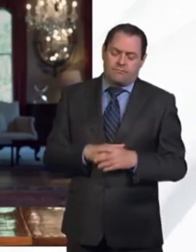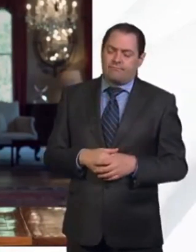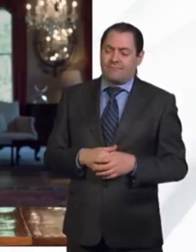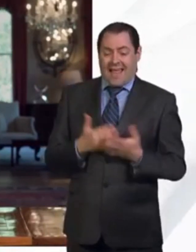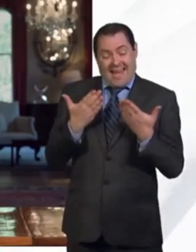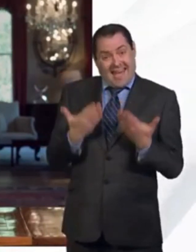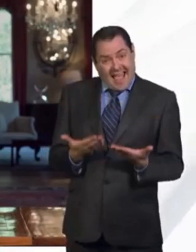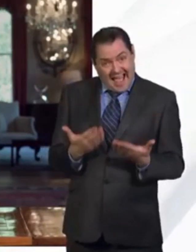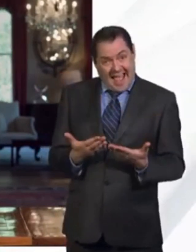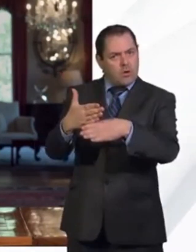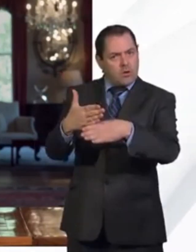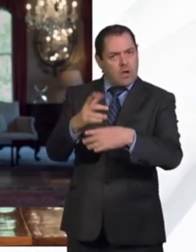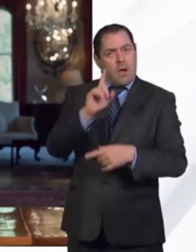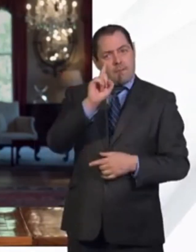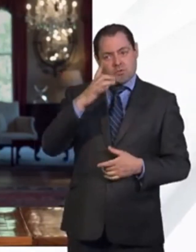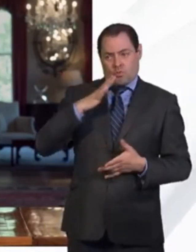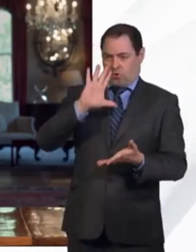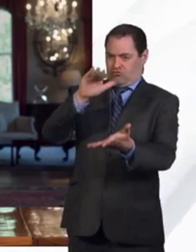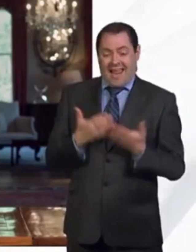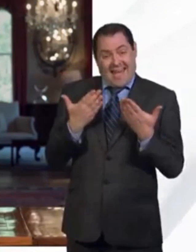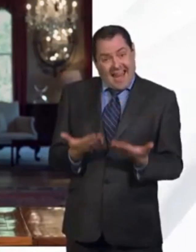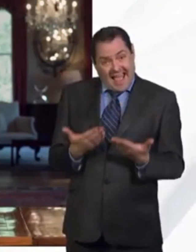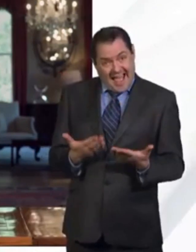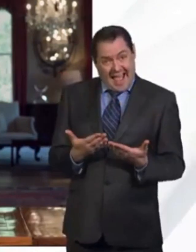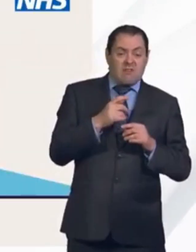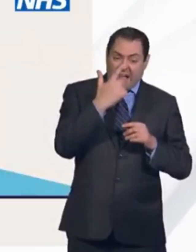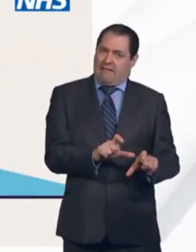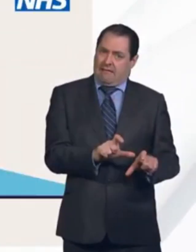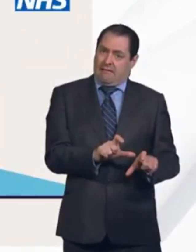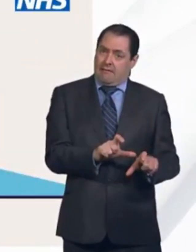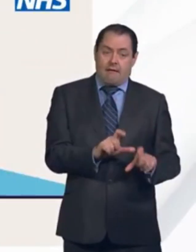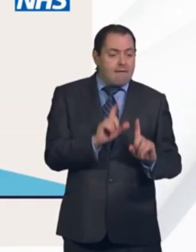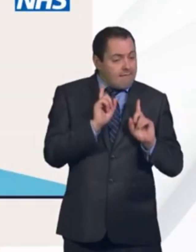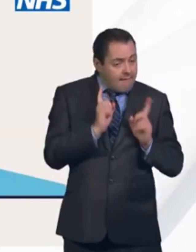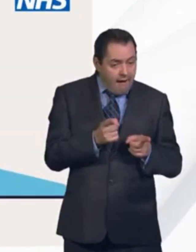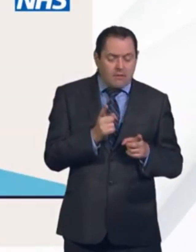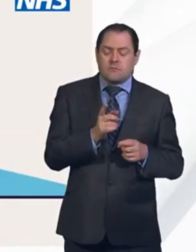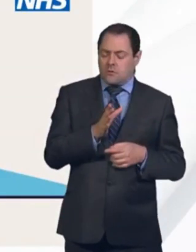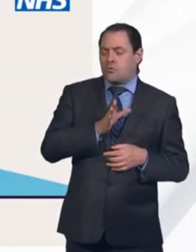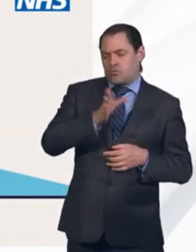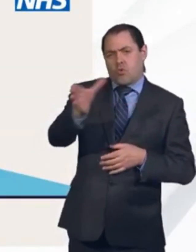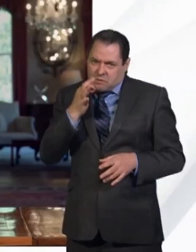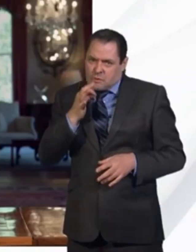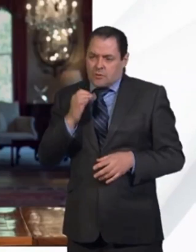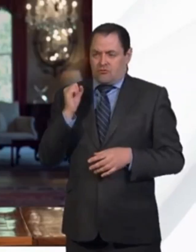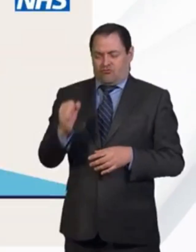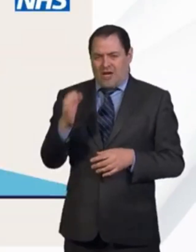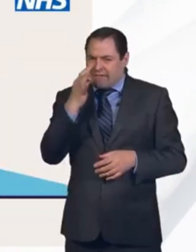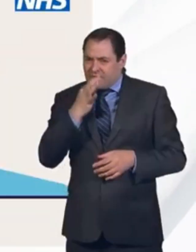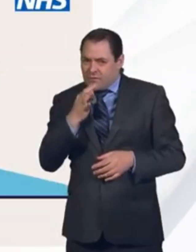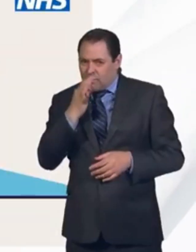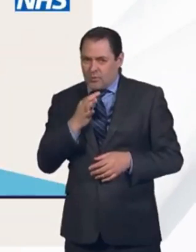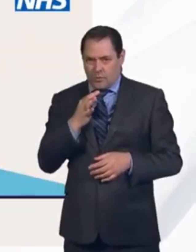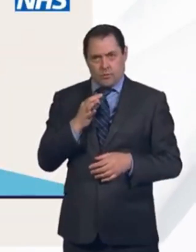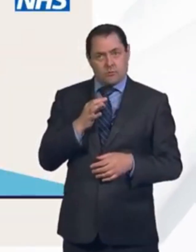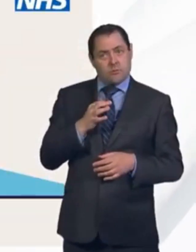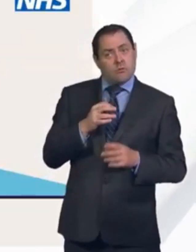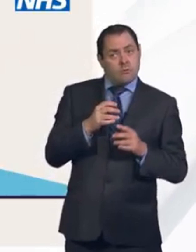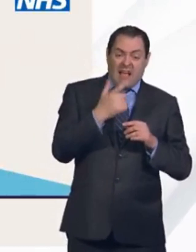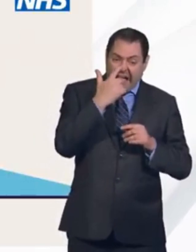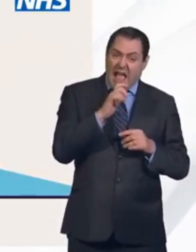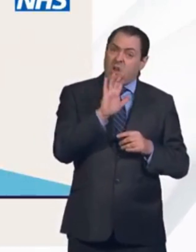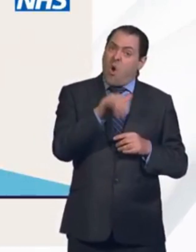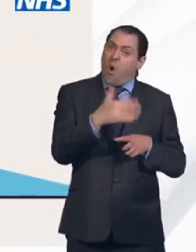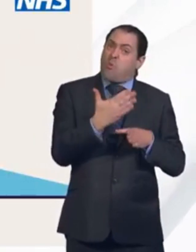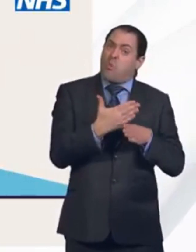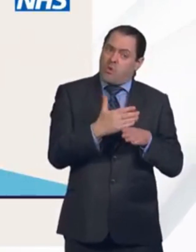who can't work from home should avoid work from home, but you can't work from home. So, work from home if you can,